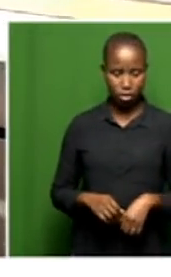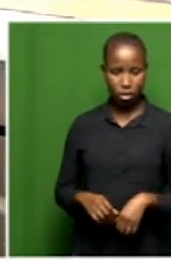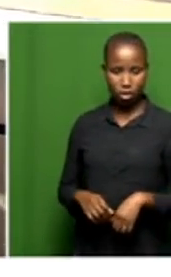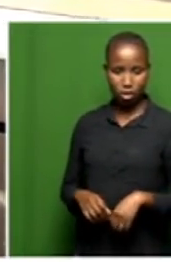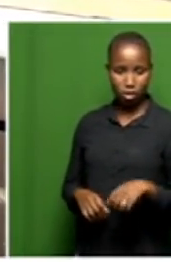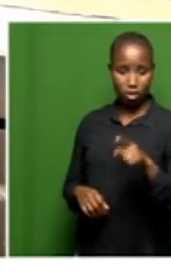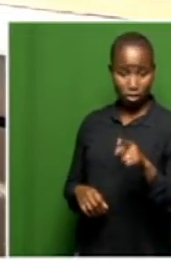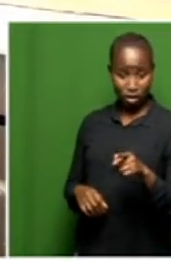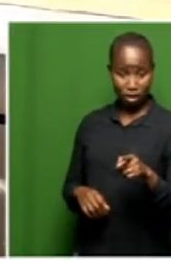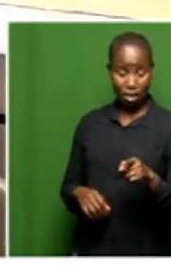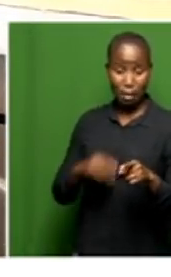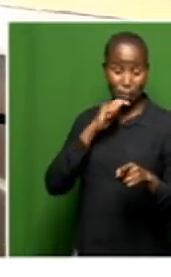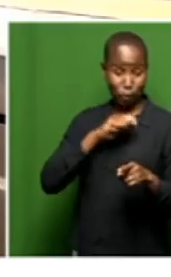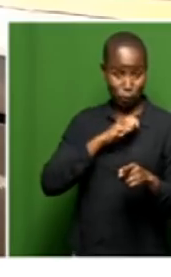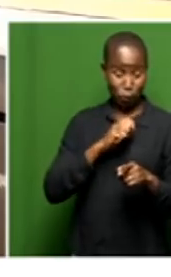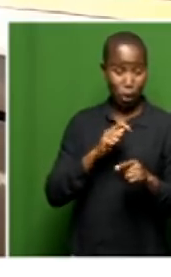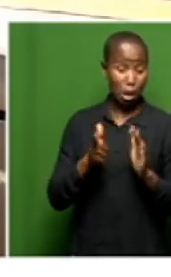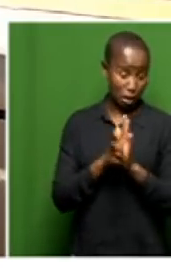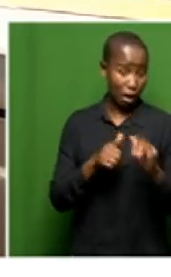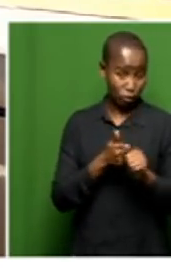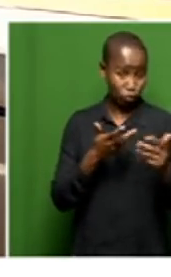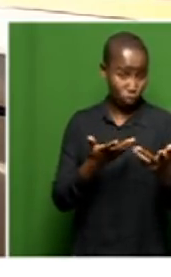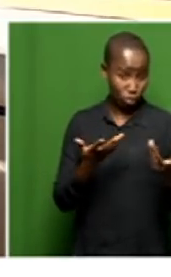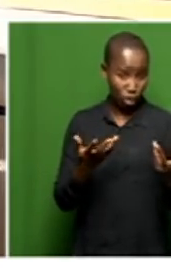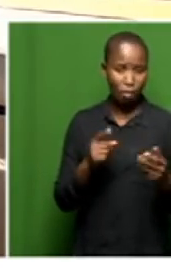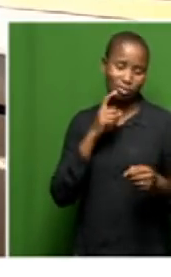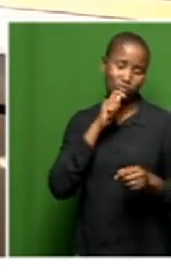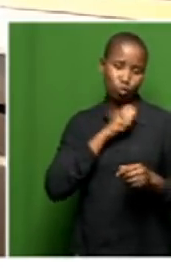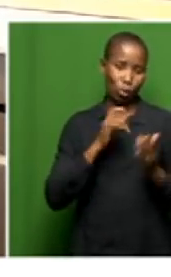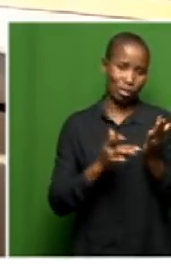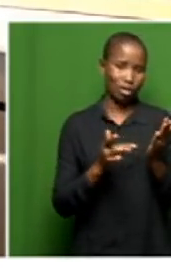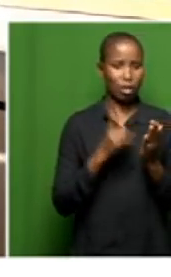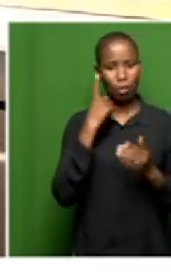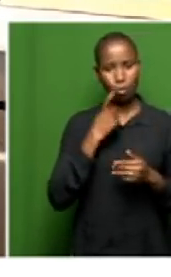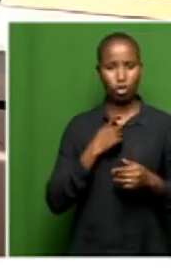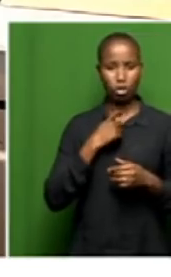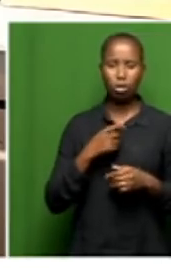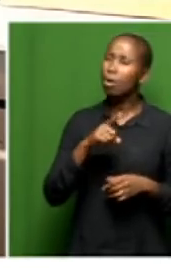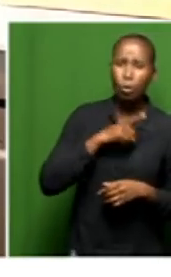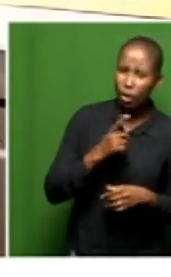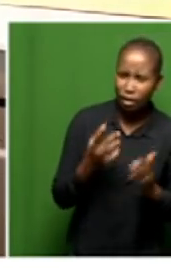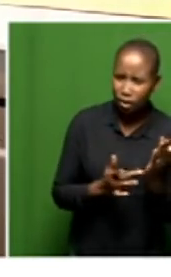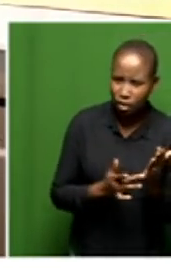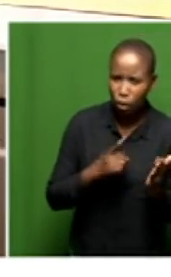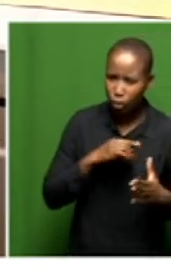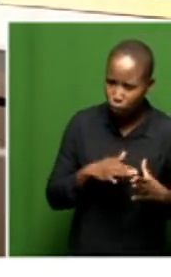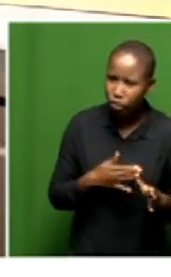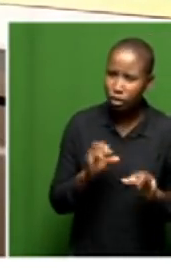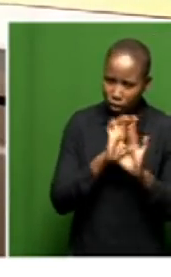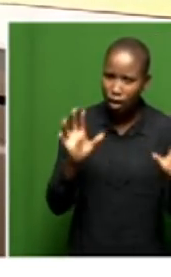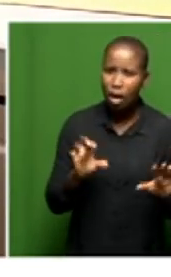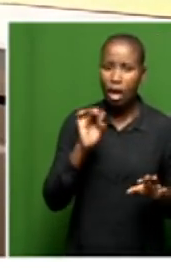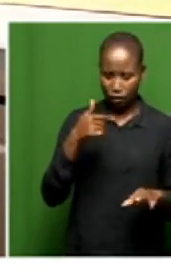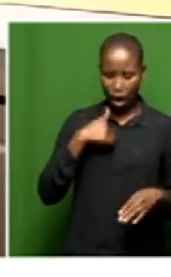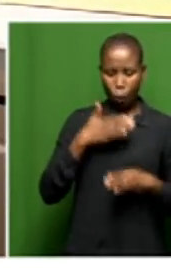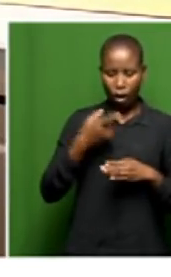That is a very technical question we'll have to ask the lawyer. No, but why is it technical? Because, I mean, it's very clear. If I work for